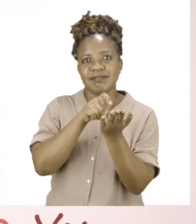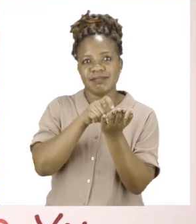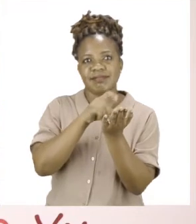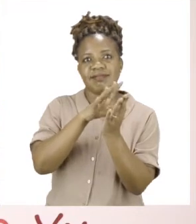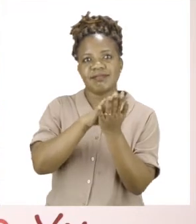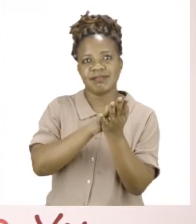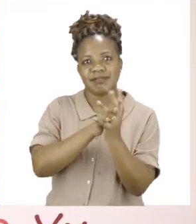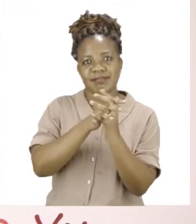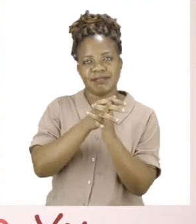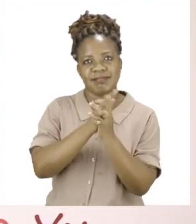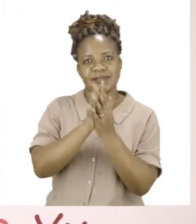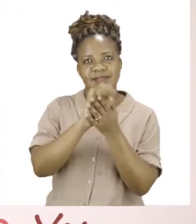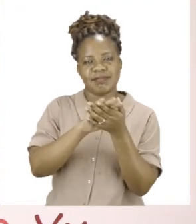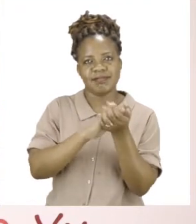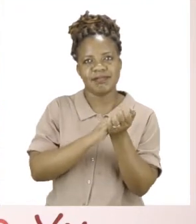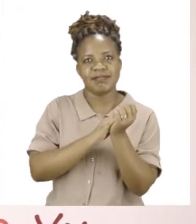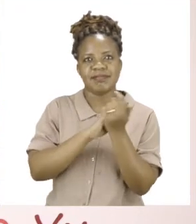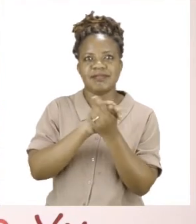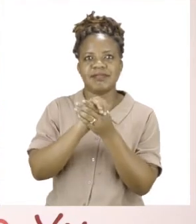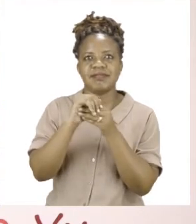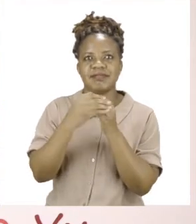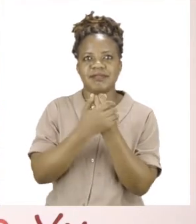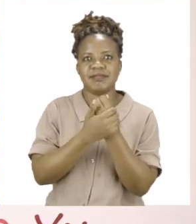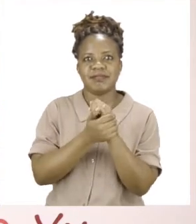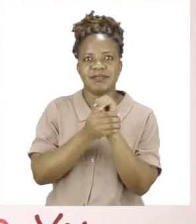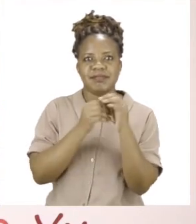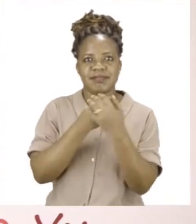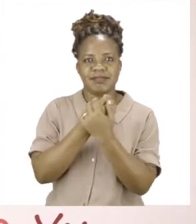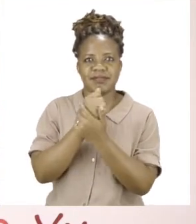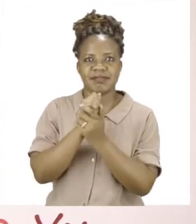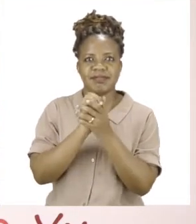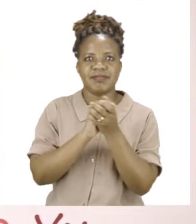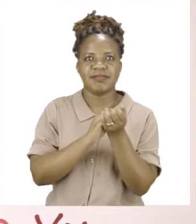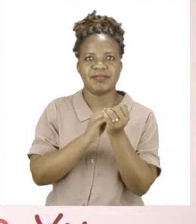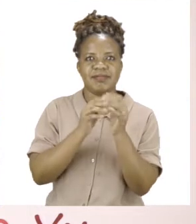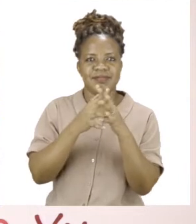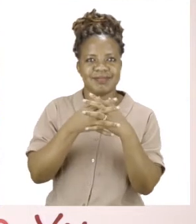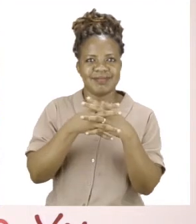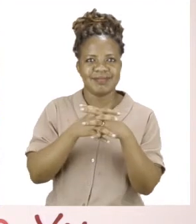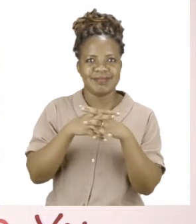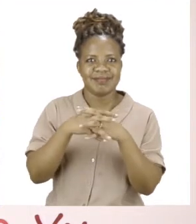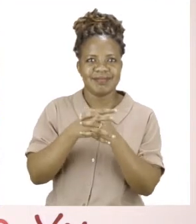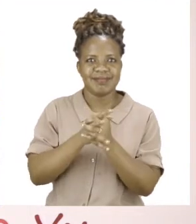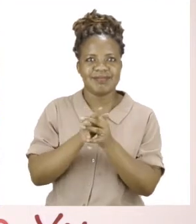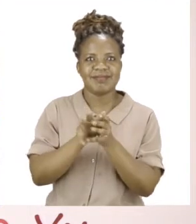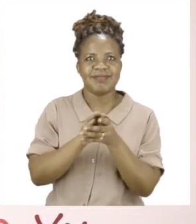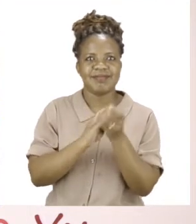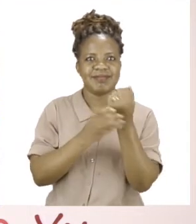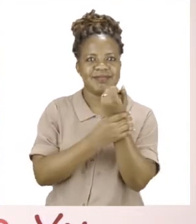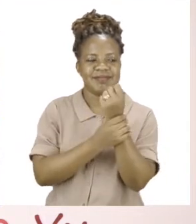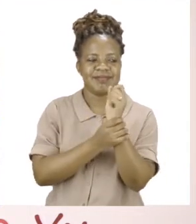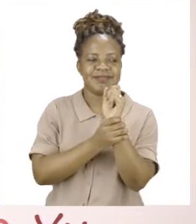and rub inside, round and round, in between and